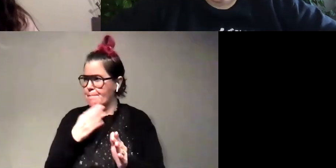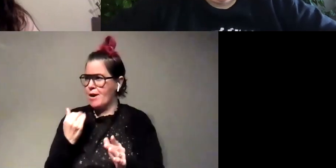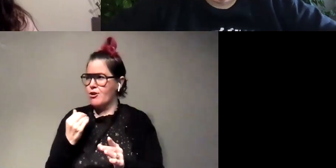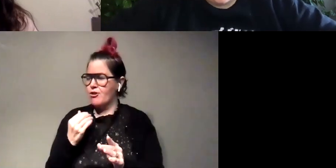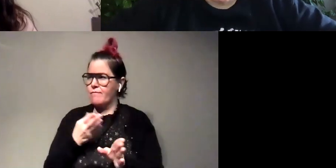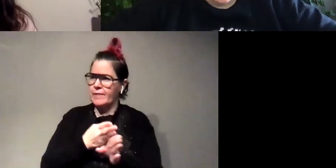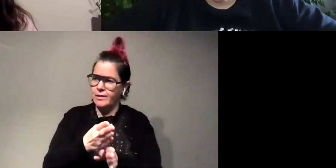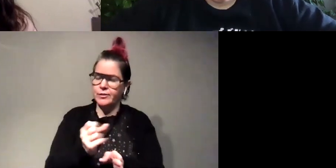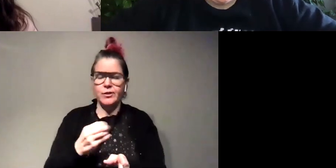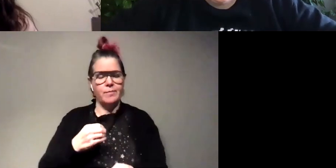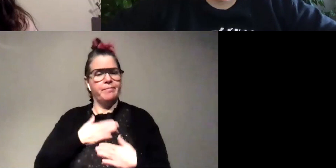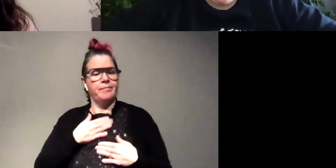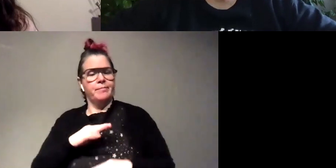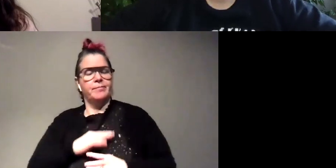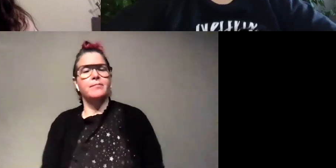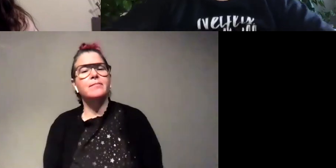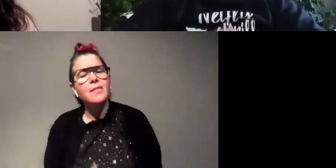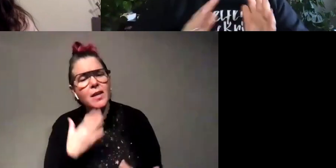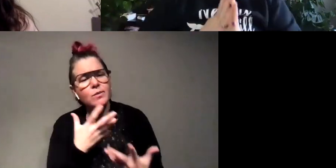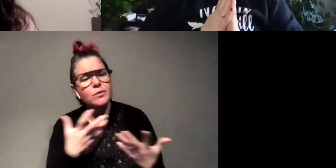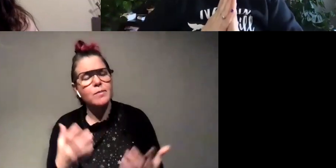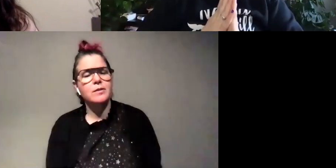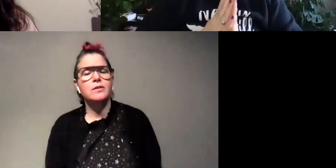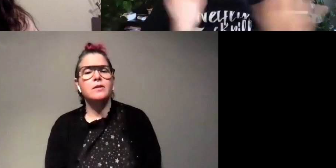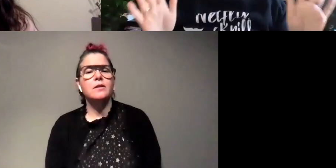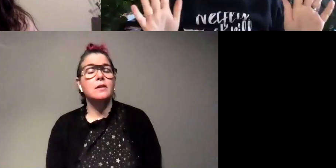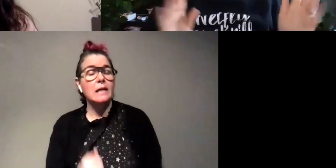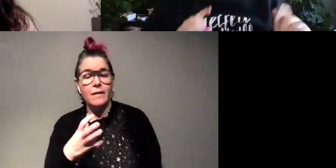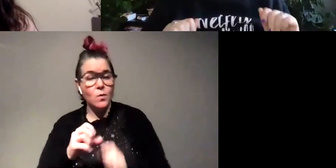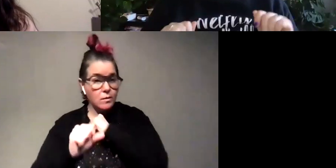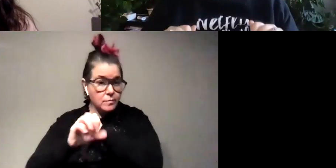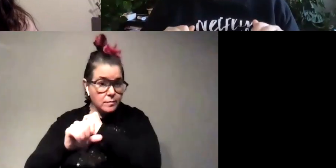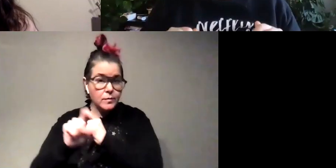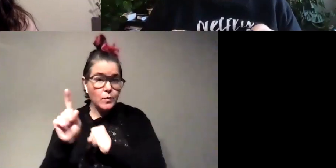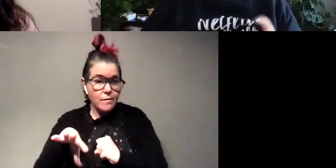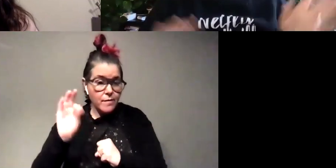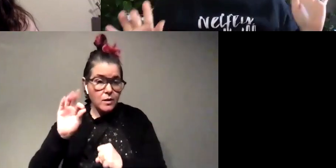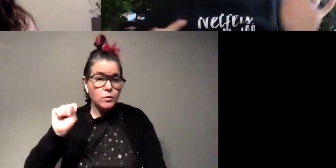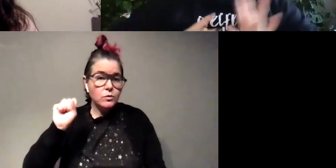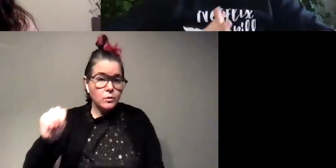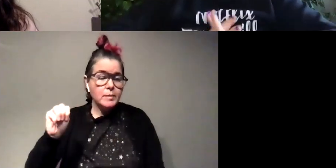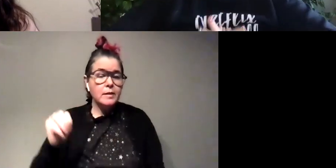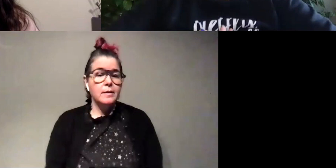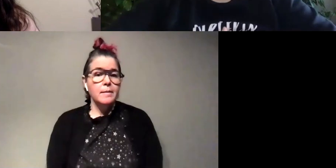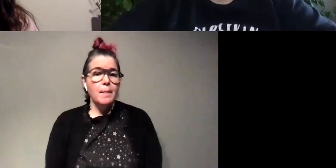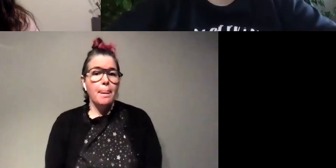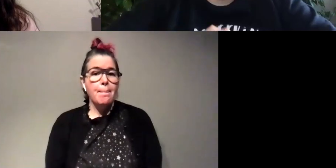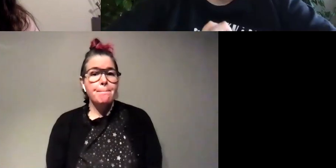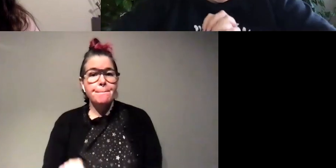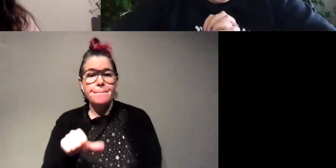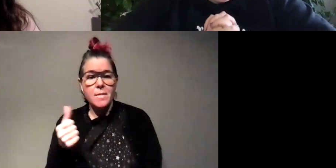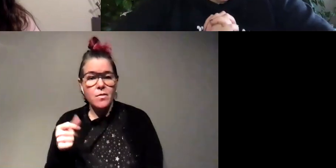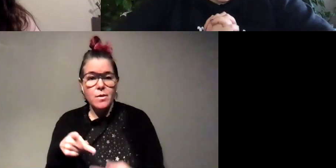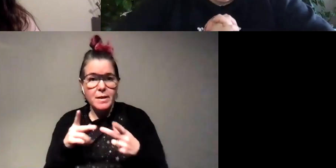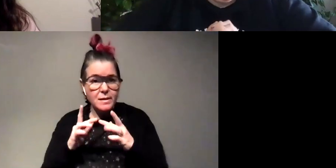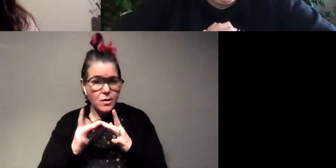yeah that's awesome thank you so much what was there anything that you'd like to plug where can we find you on social media or other places on